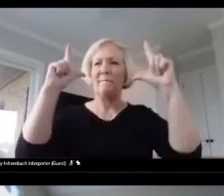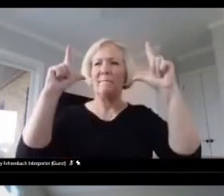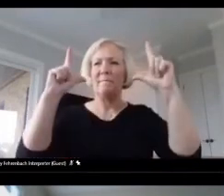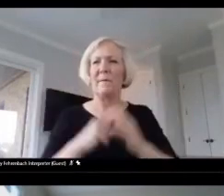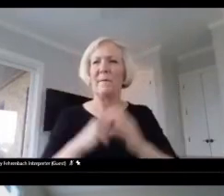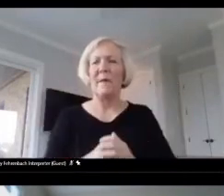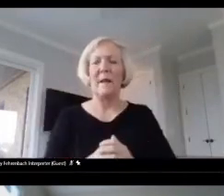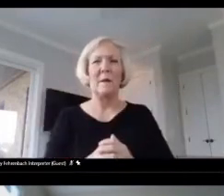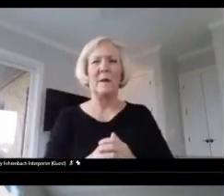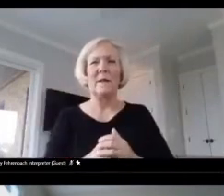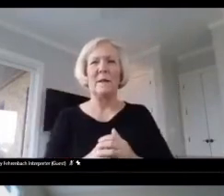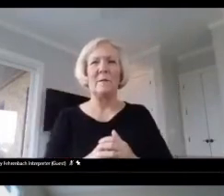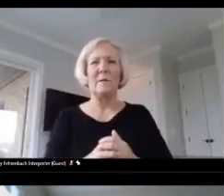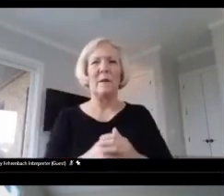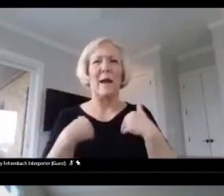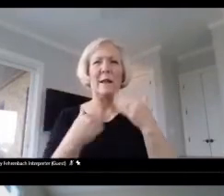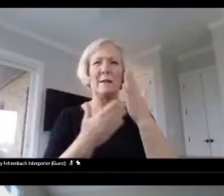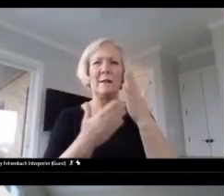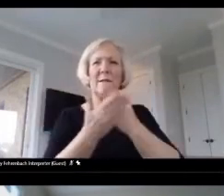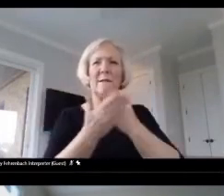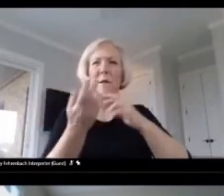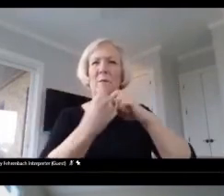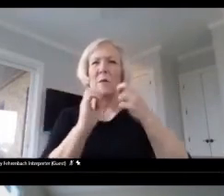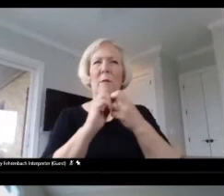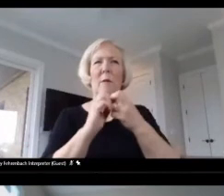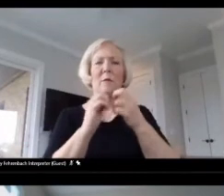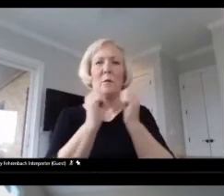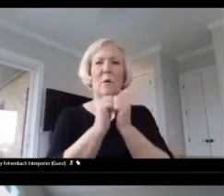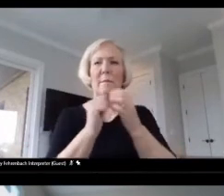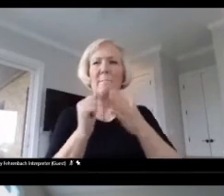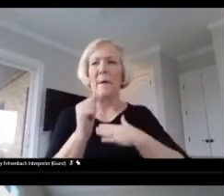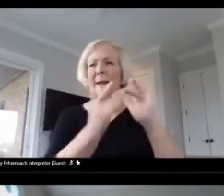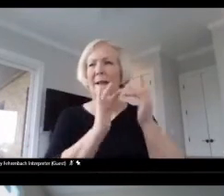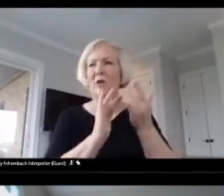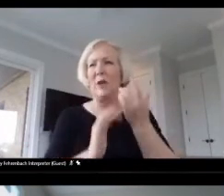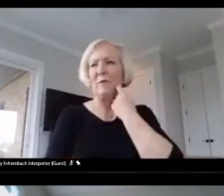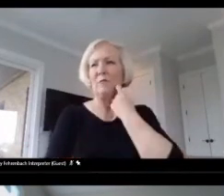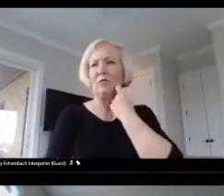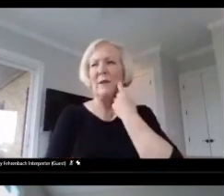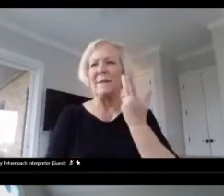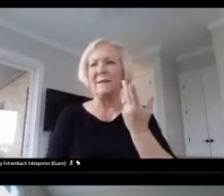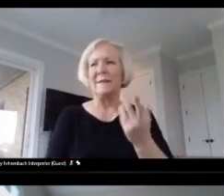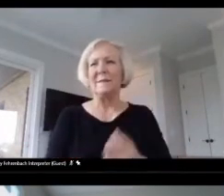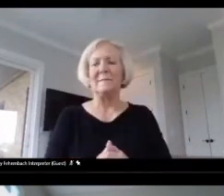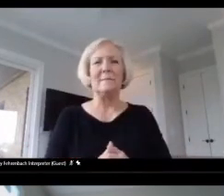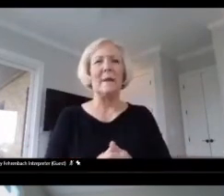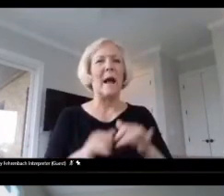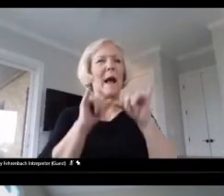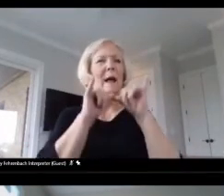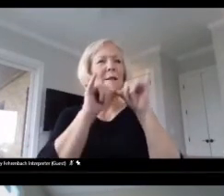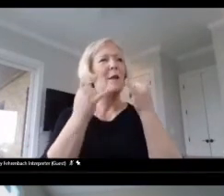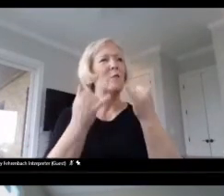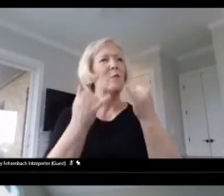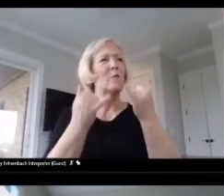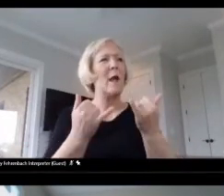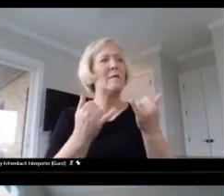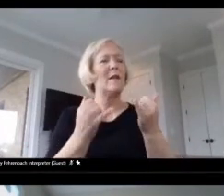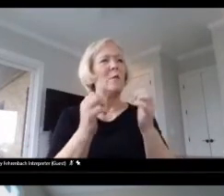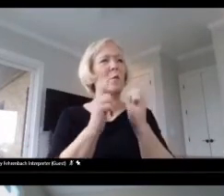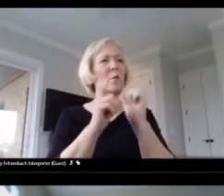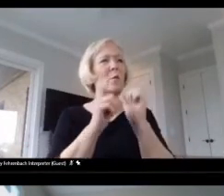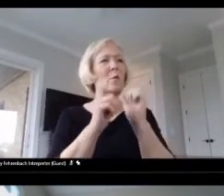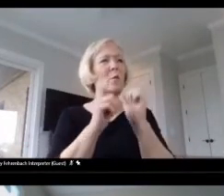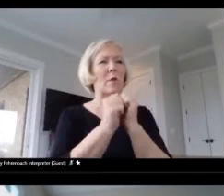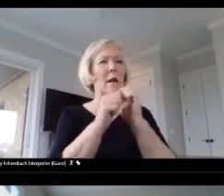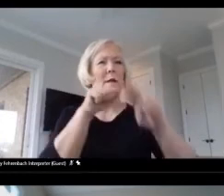been some problems with me and internet lately. I stay relevant working with national